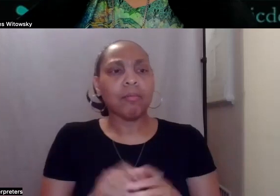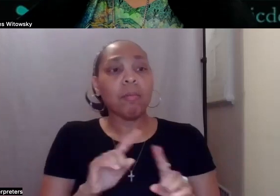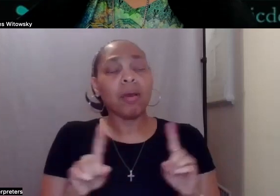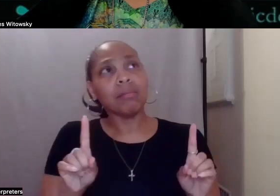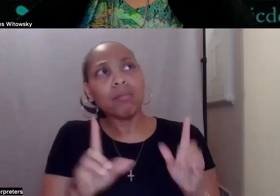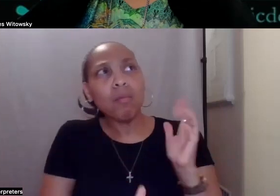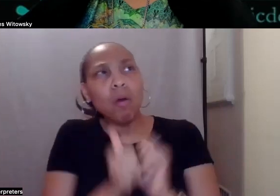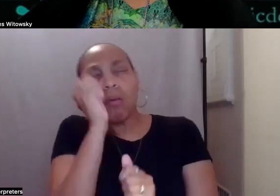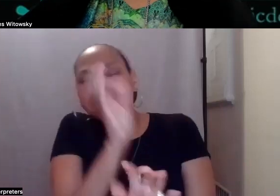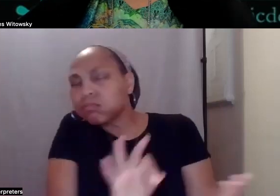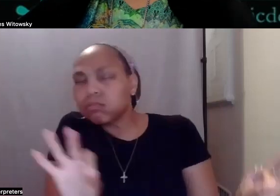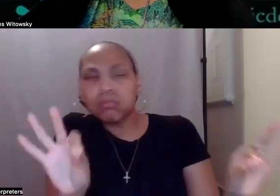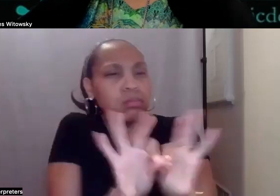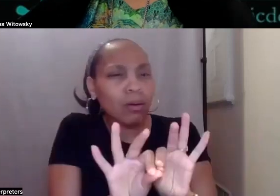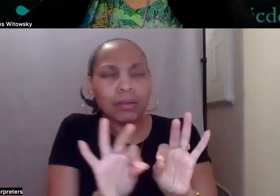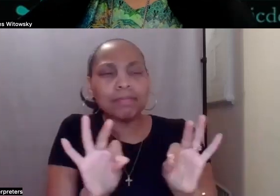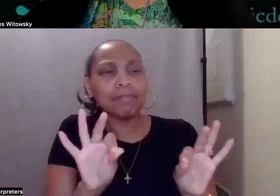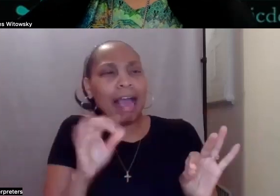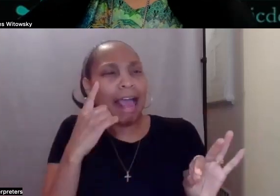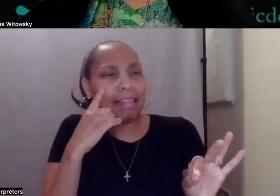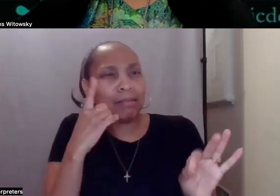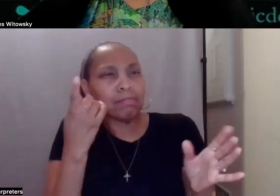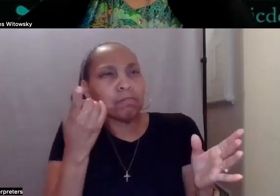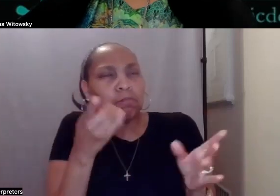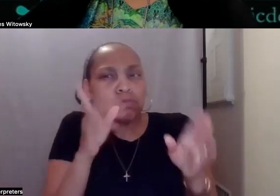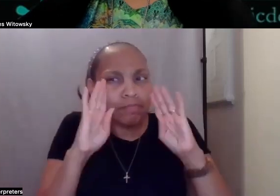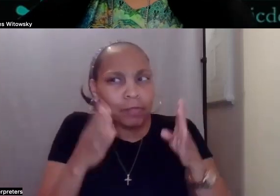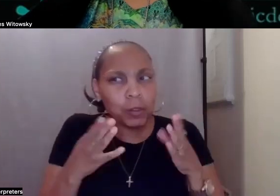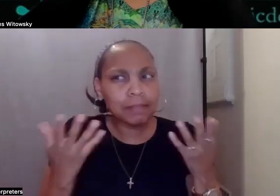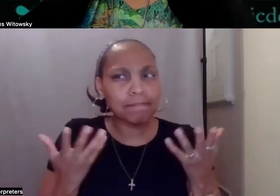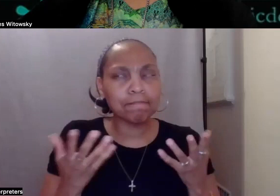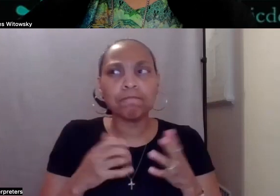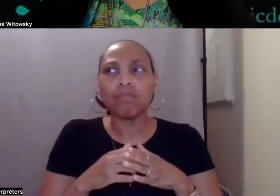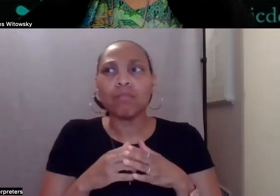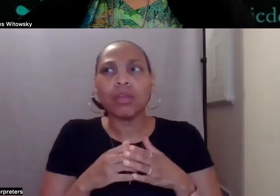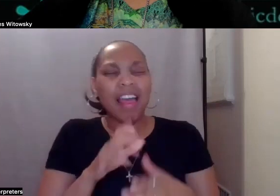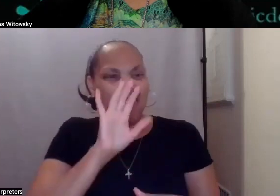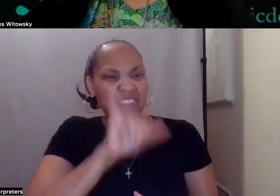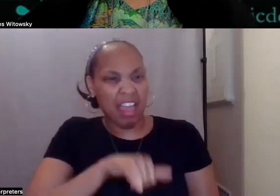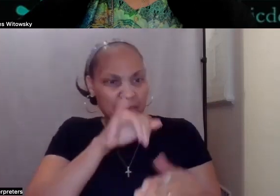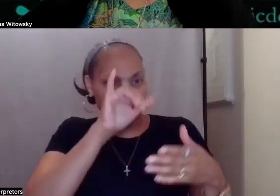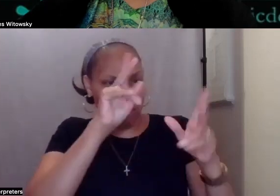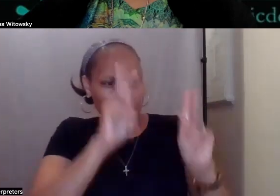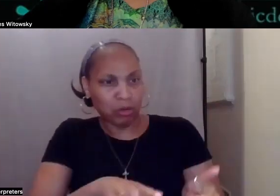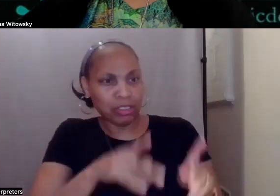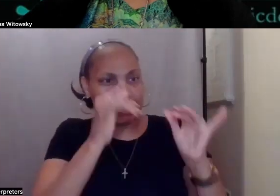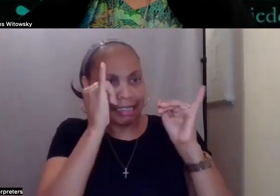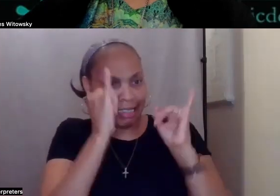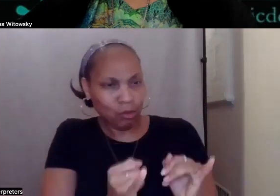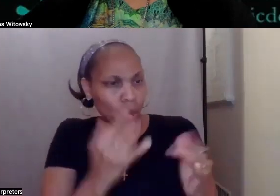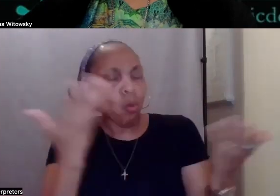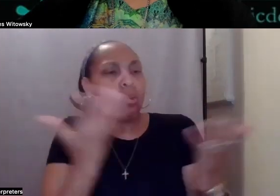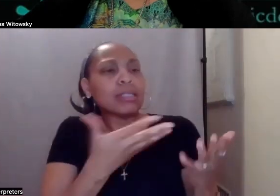that I think people should really focus on is what is best for the individual? What is going to be the best